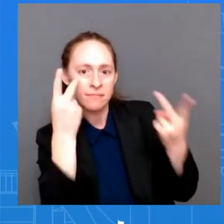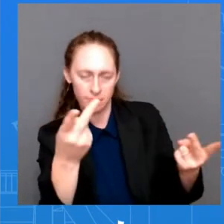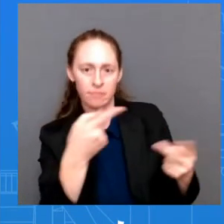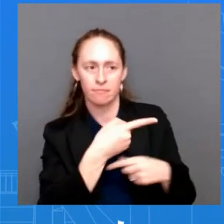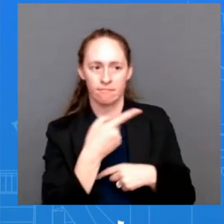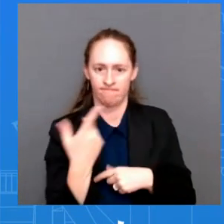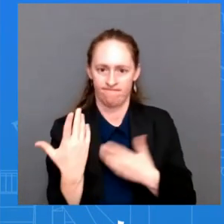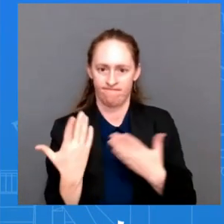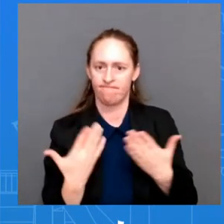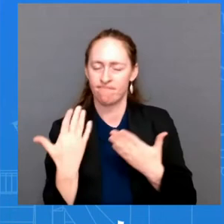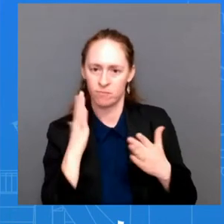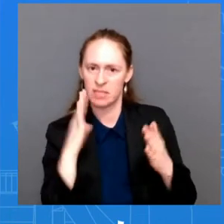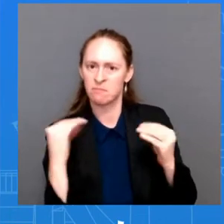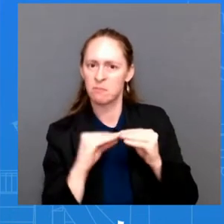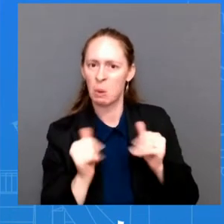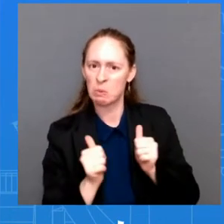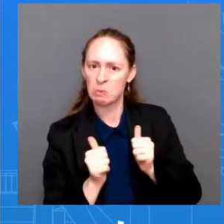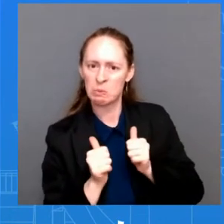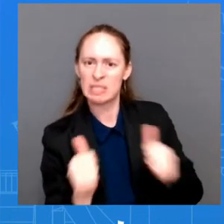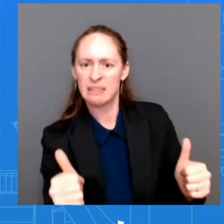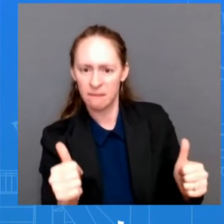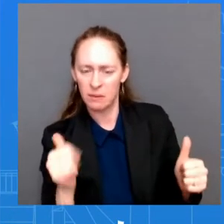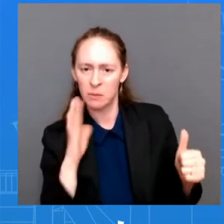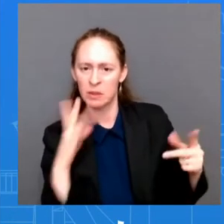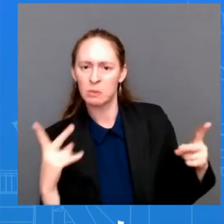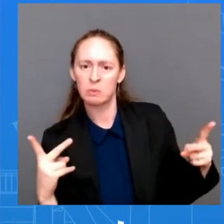military forces in the region alone.